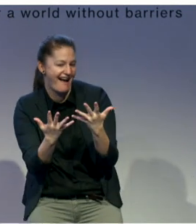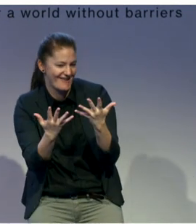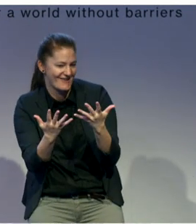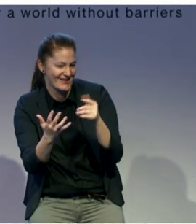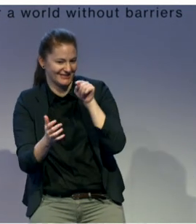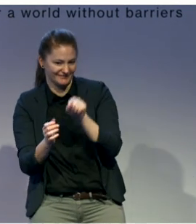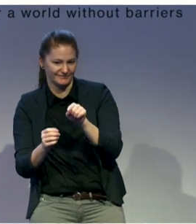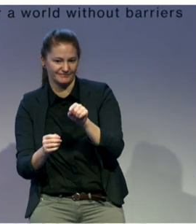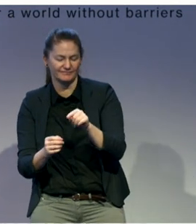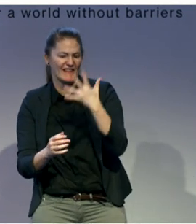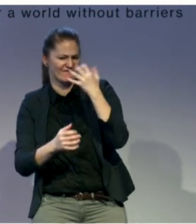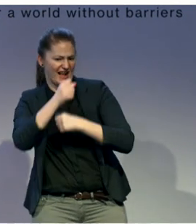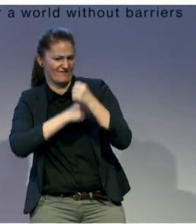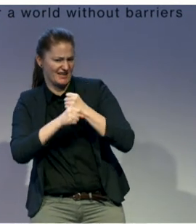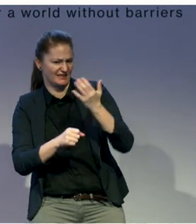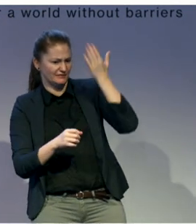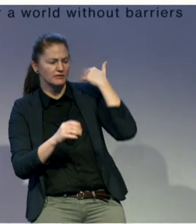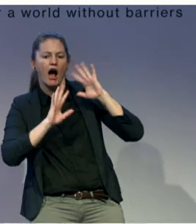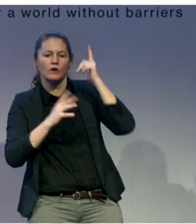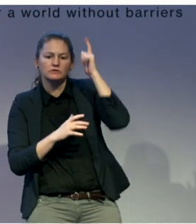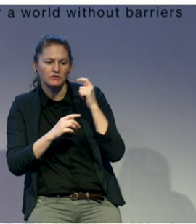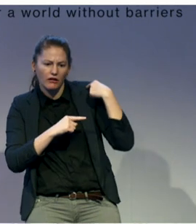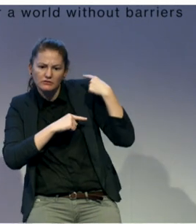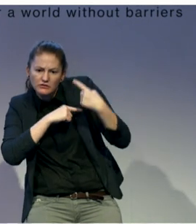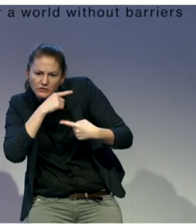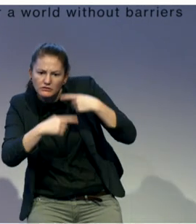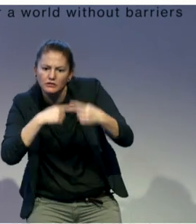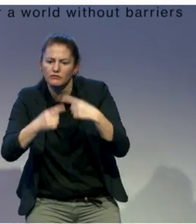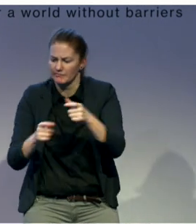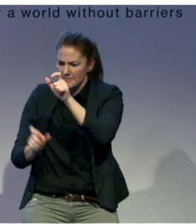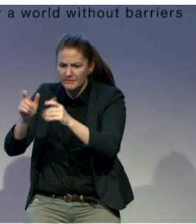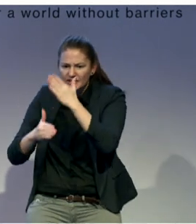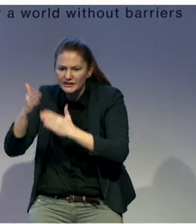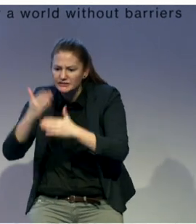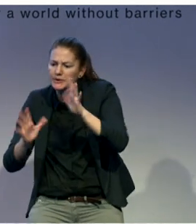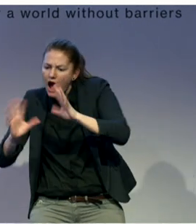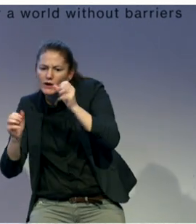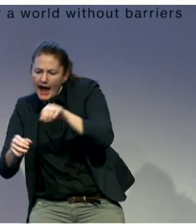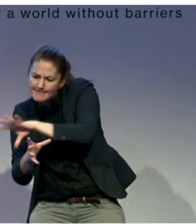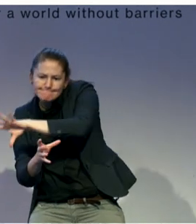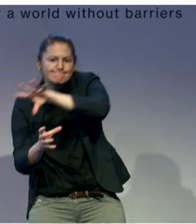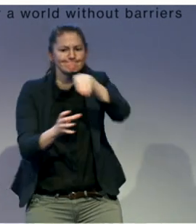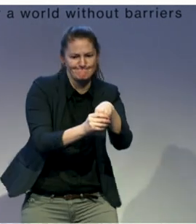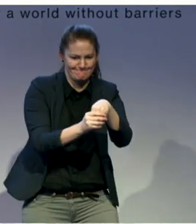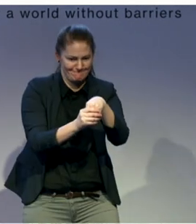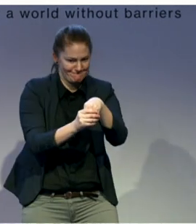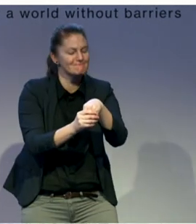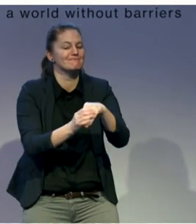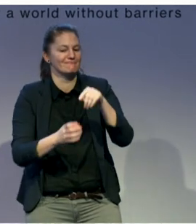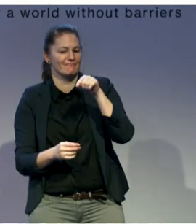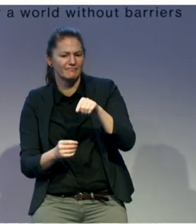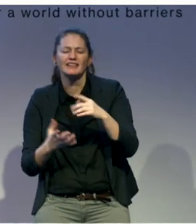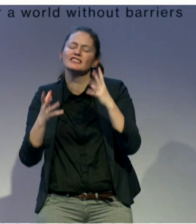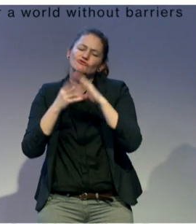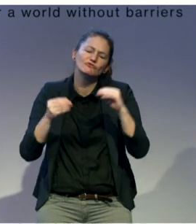last five years in terms of disability inclusion. And we found that while there was quite a lot of anecdotal evidence, a lot of information